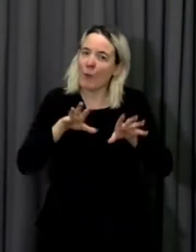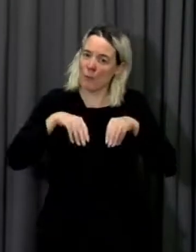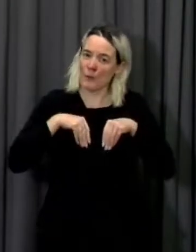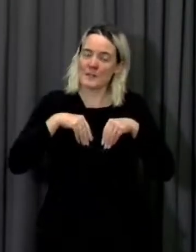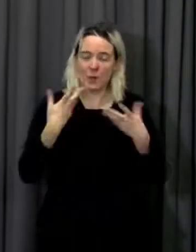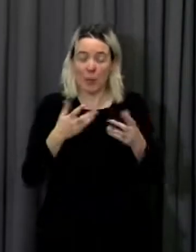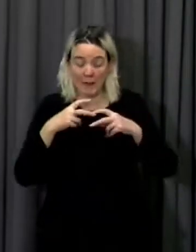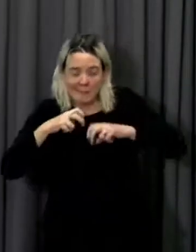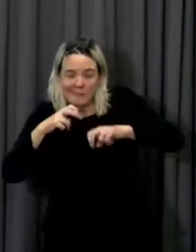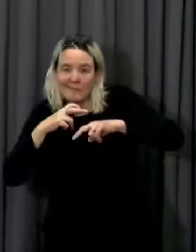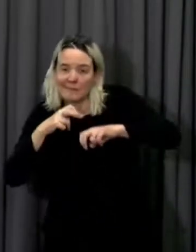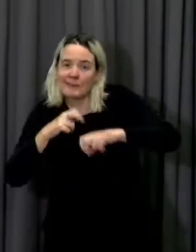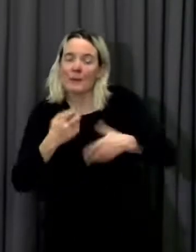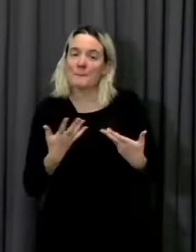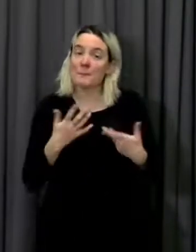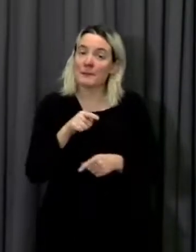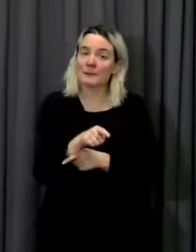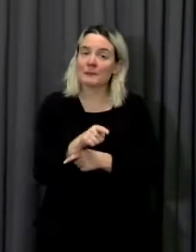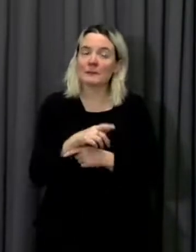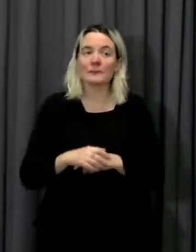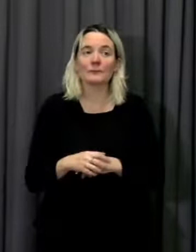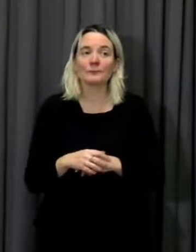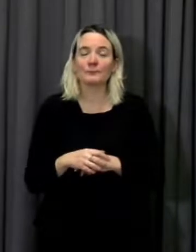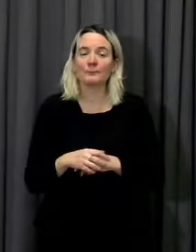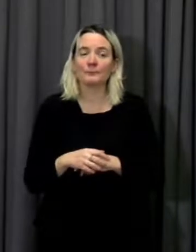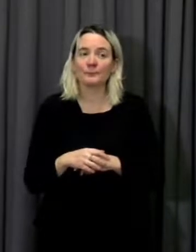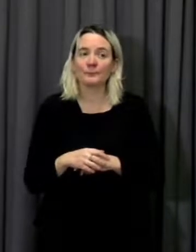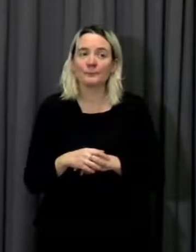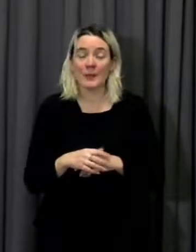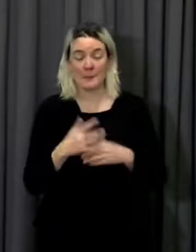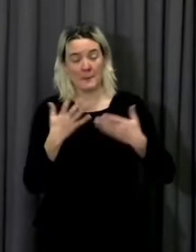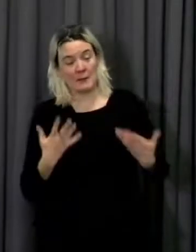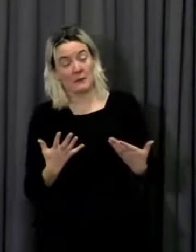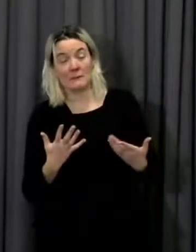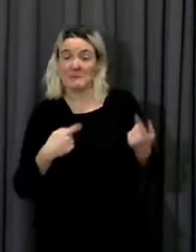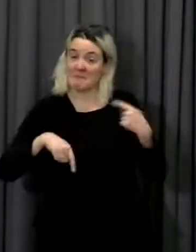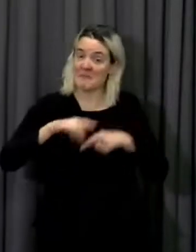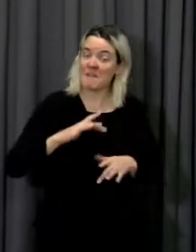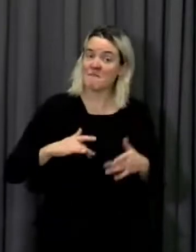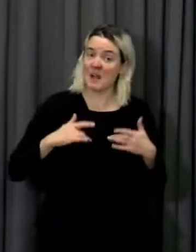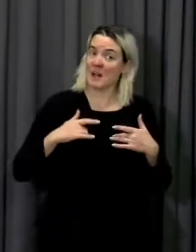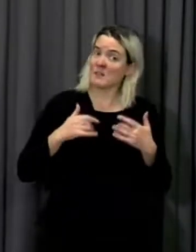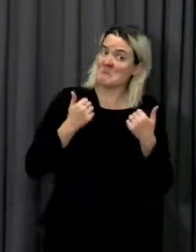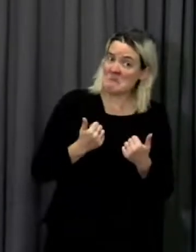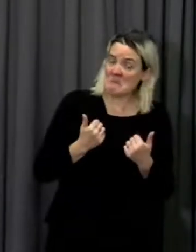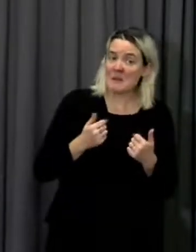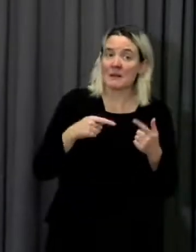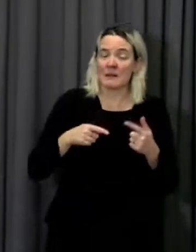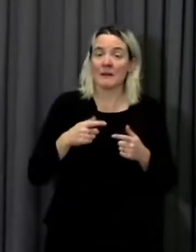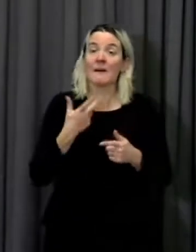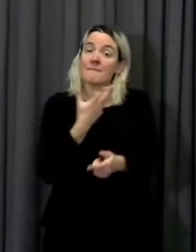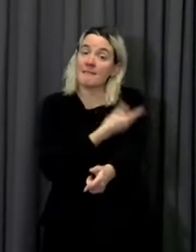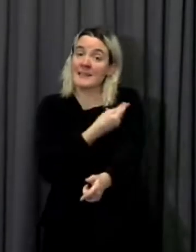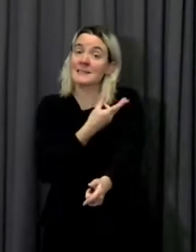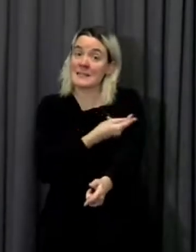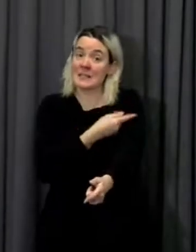at the moment. But of course, at the moment, we're fairly confident that the vaccines will be